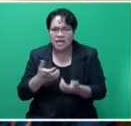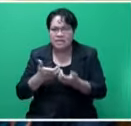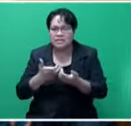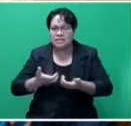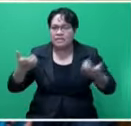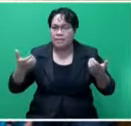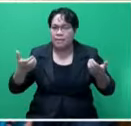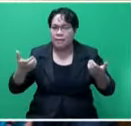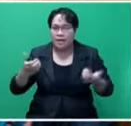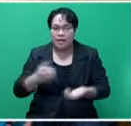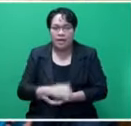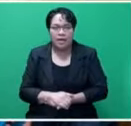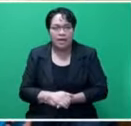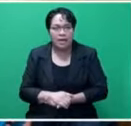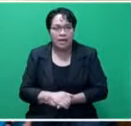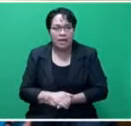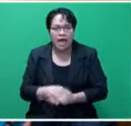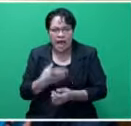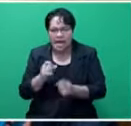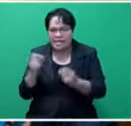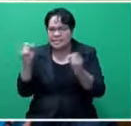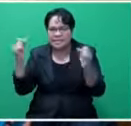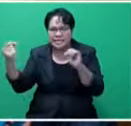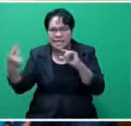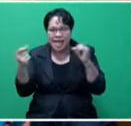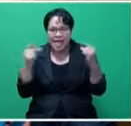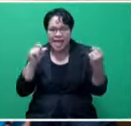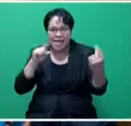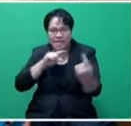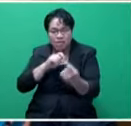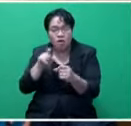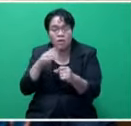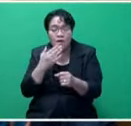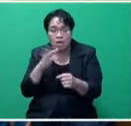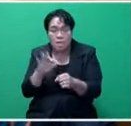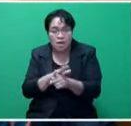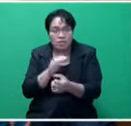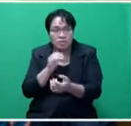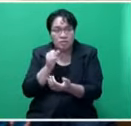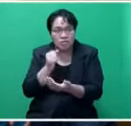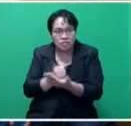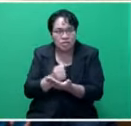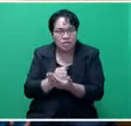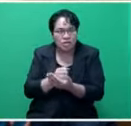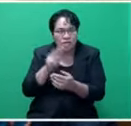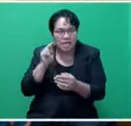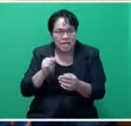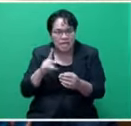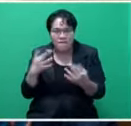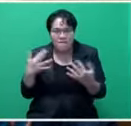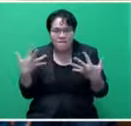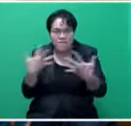signals, so you need to ensure that there's a filter. It needs to be properly filtered,